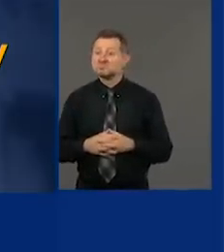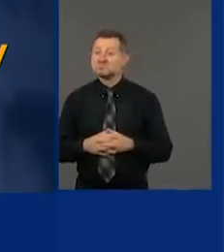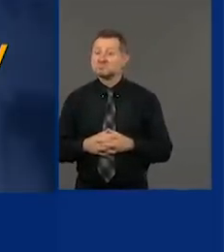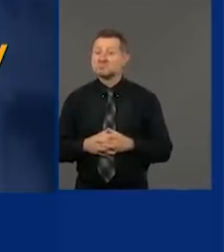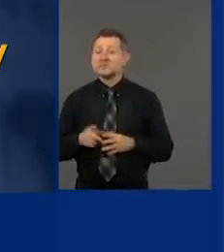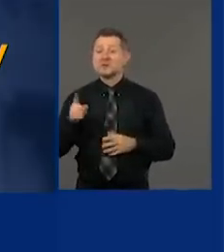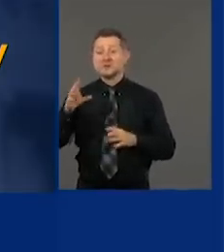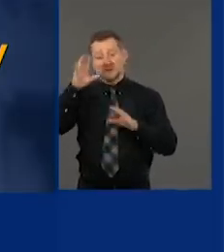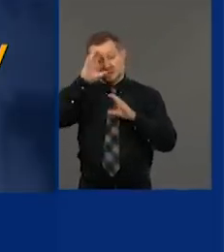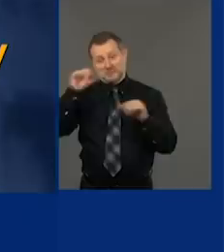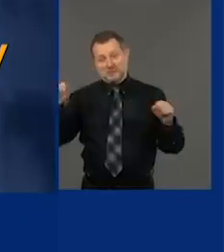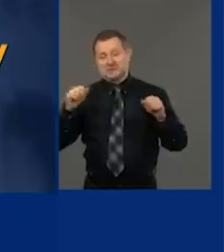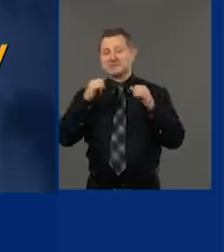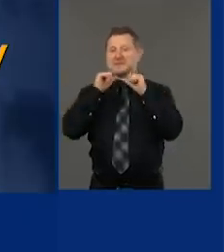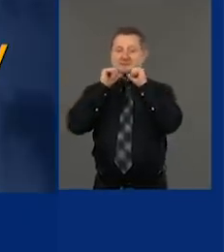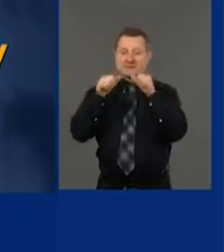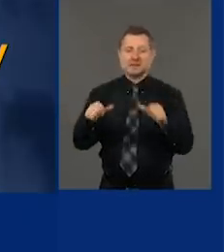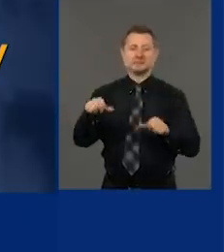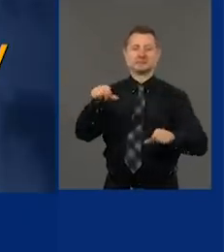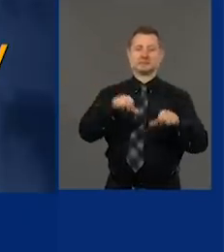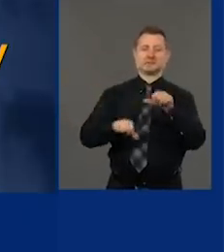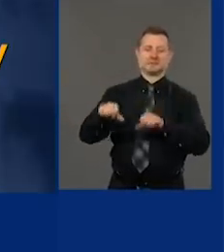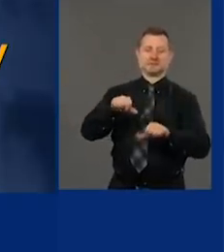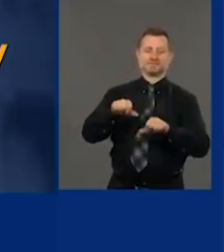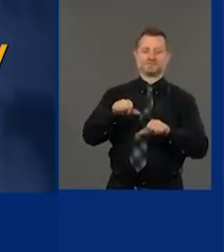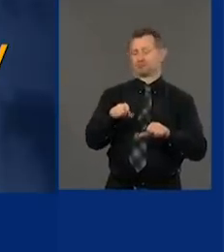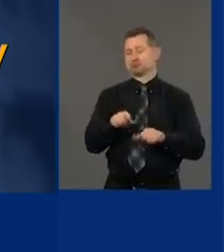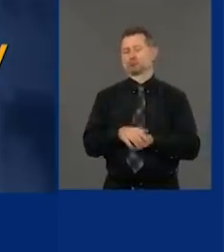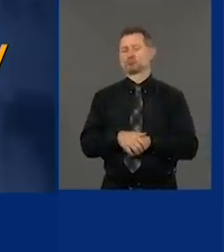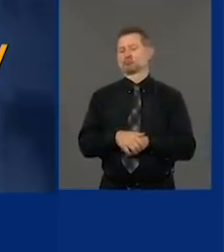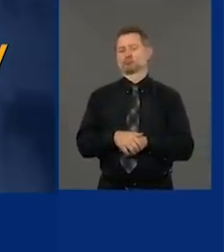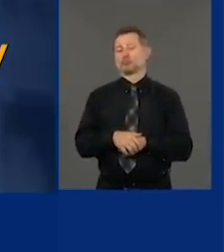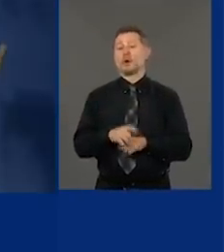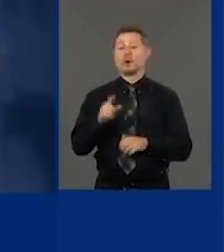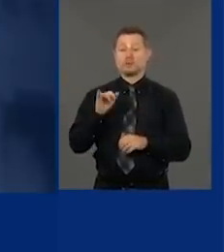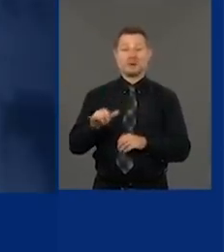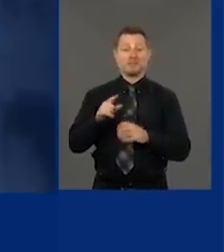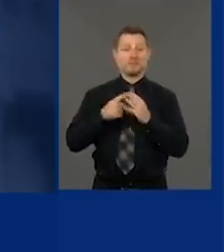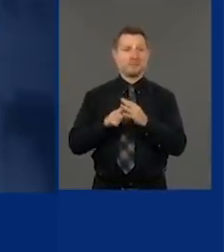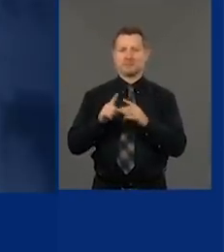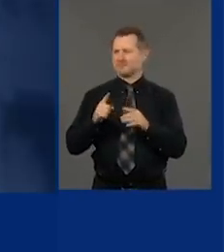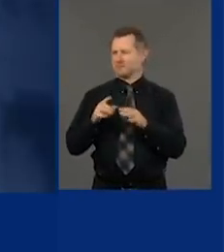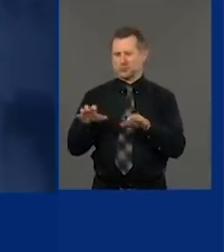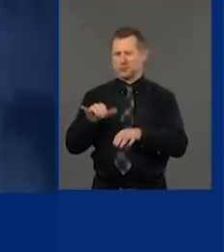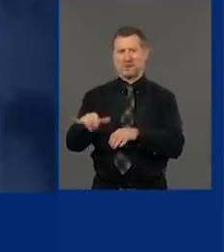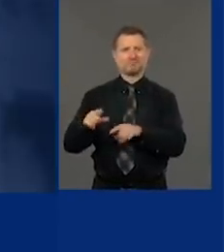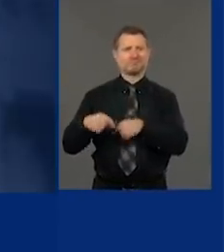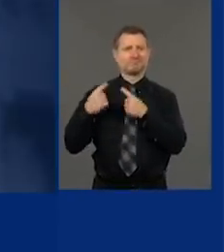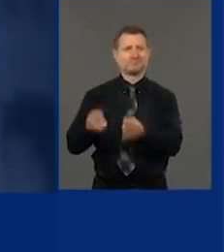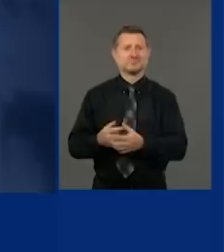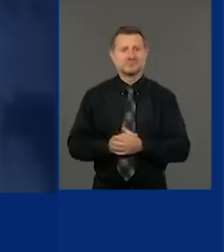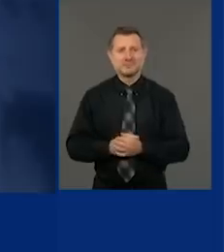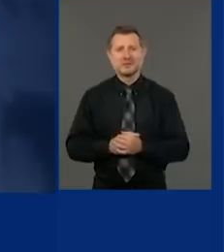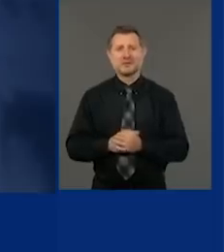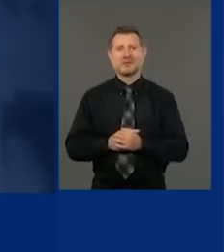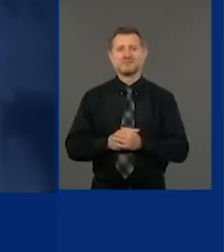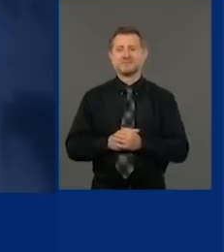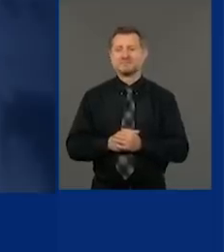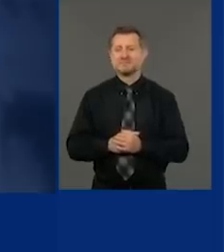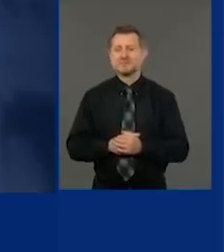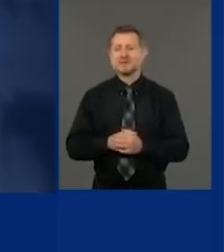science. And he's done that from day one. At the end of the day,